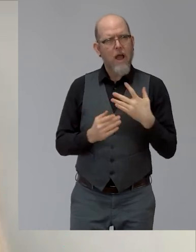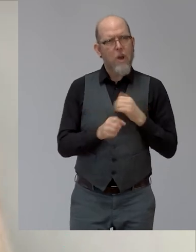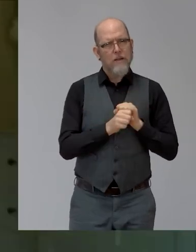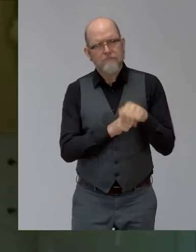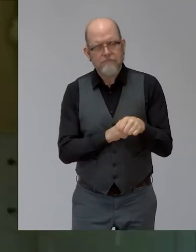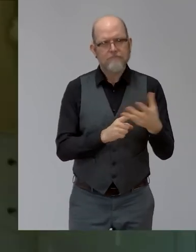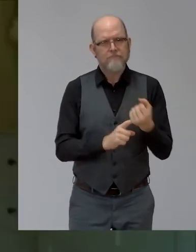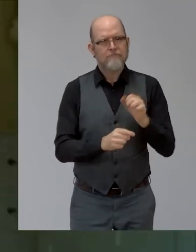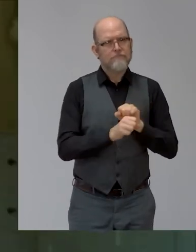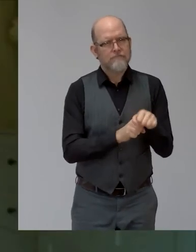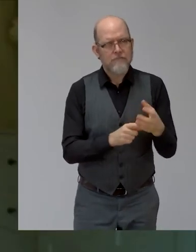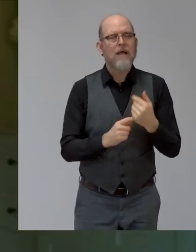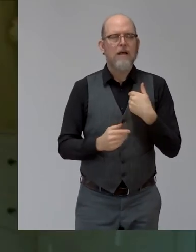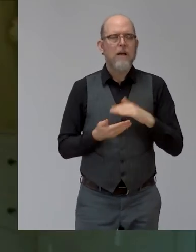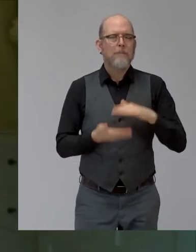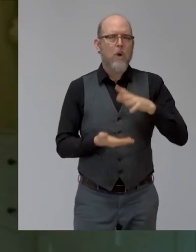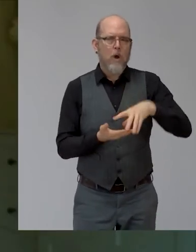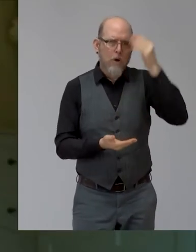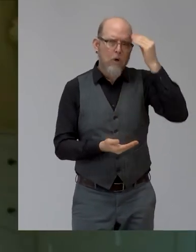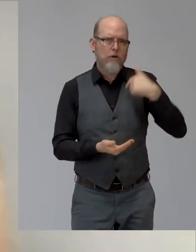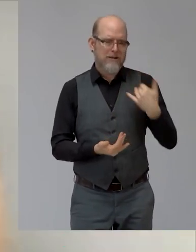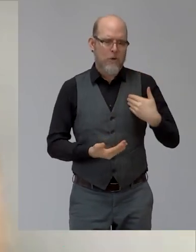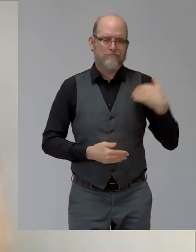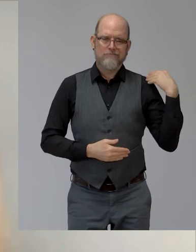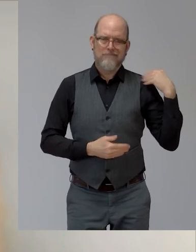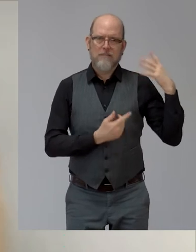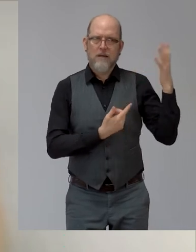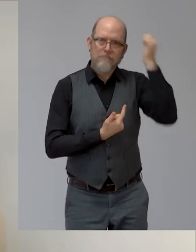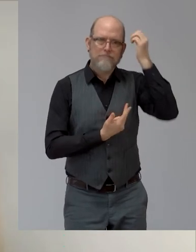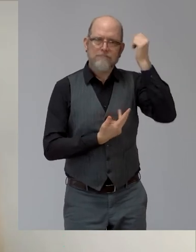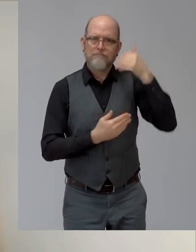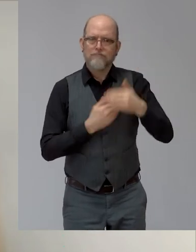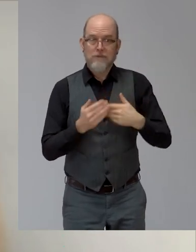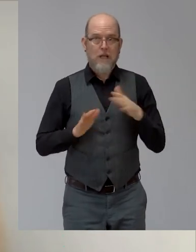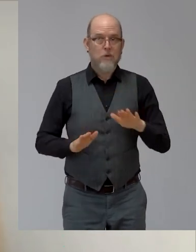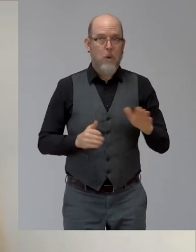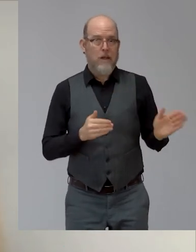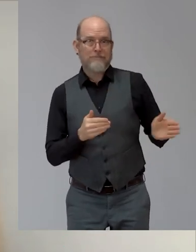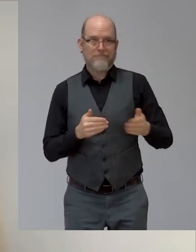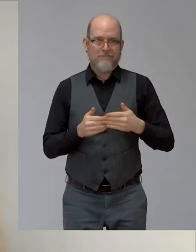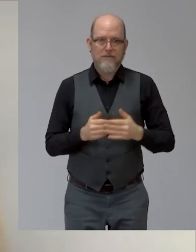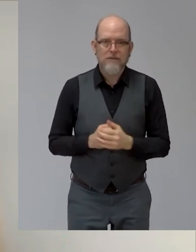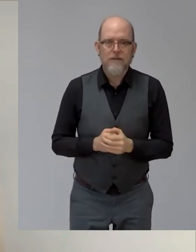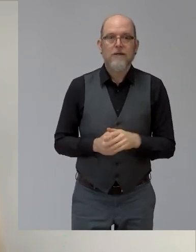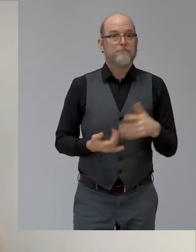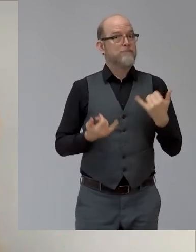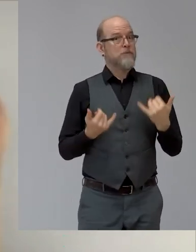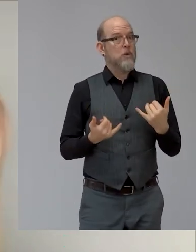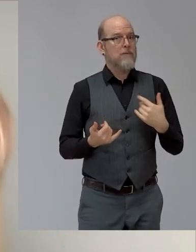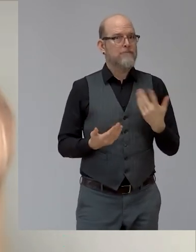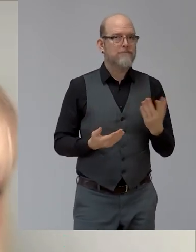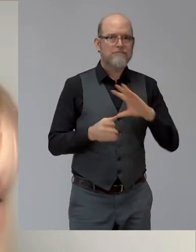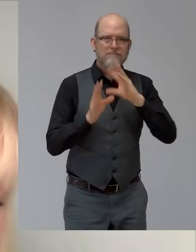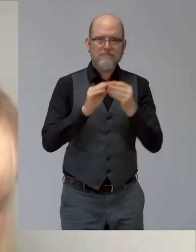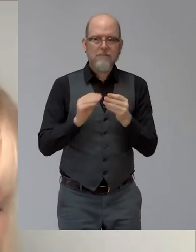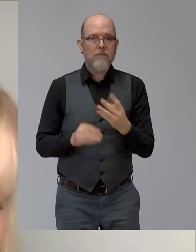you know, positives. So as we're coming to a close, I, you know, as of today, we have 421 companies,